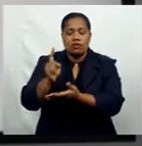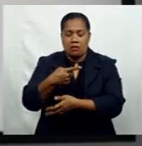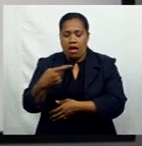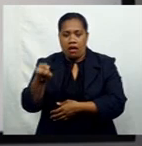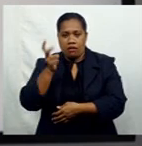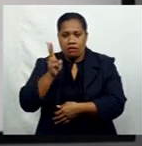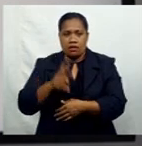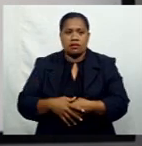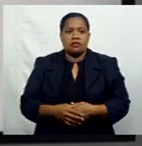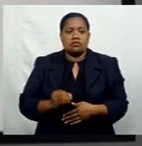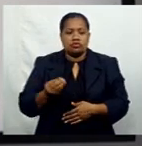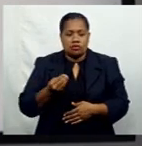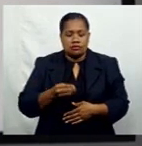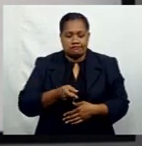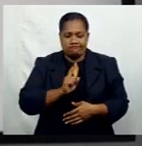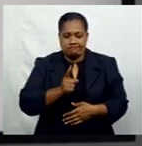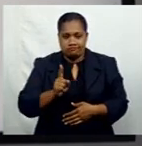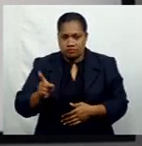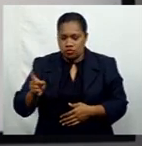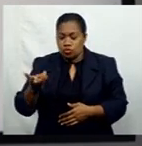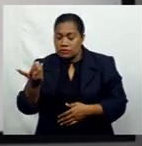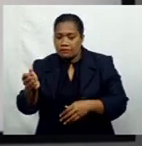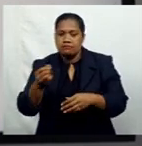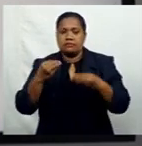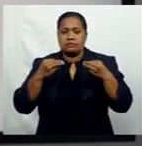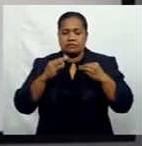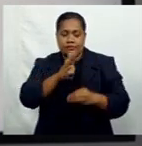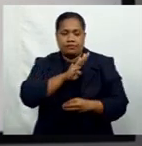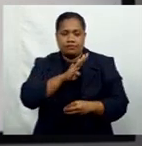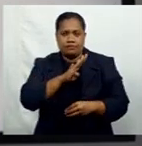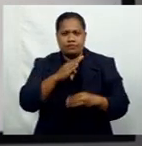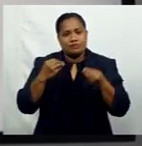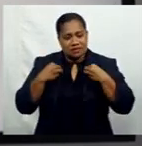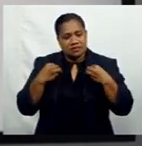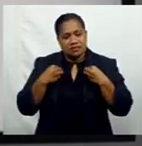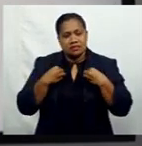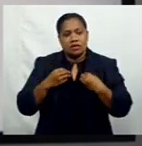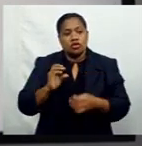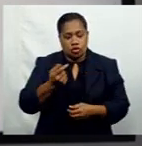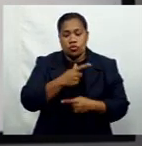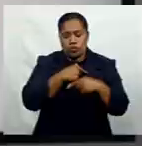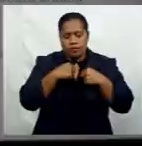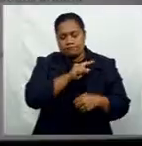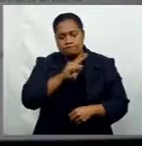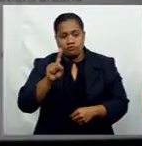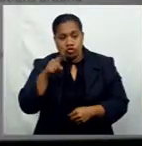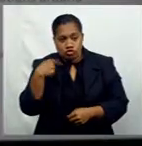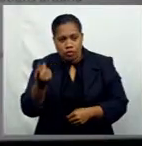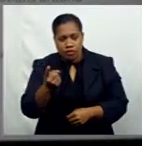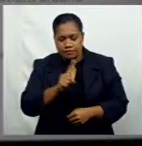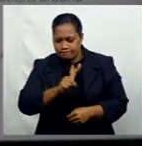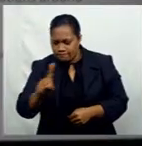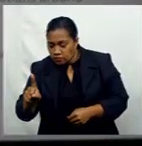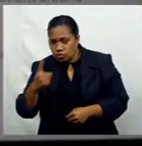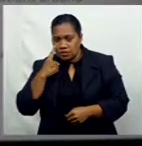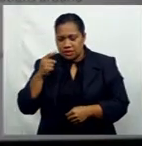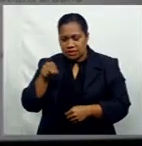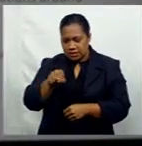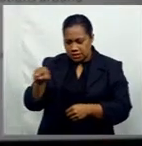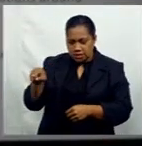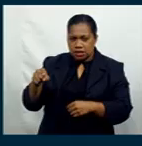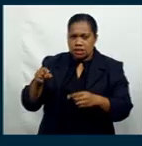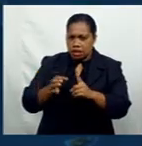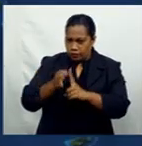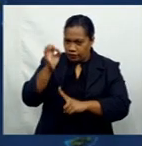warnings to some businesses. We'll be back again on ground tomorrow to see whether they have improved in their practices or